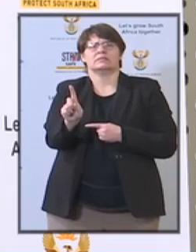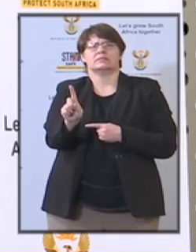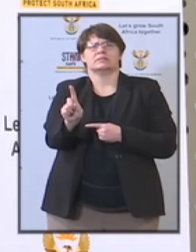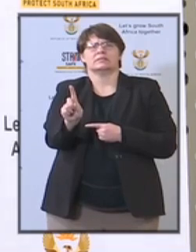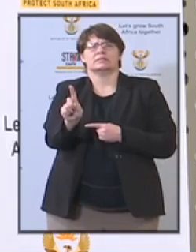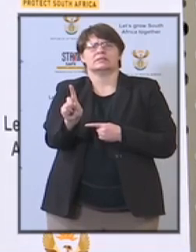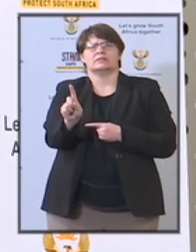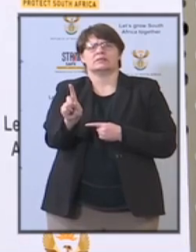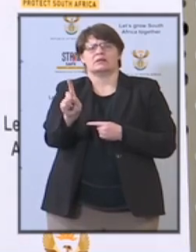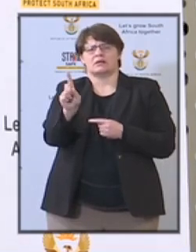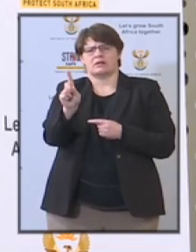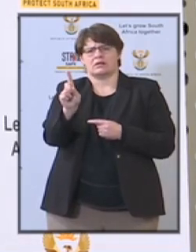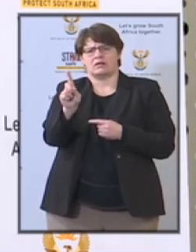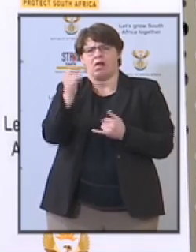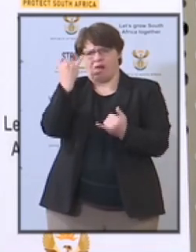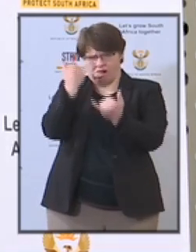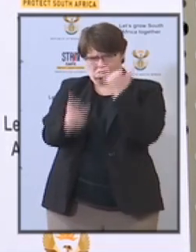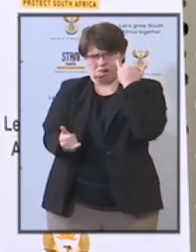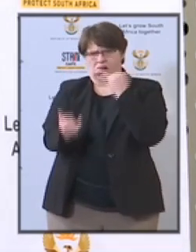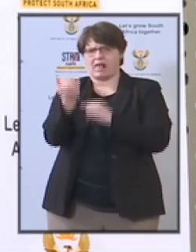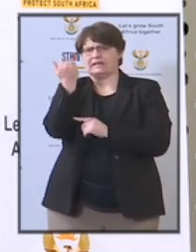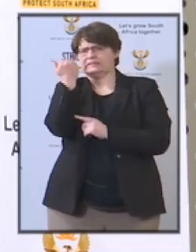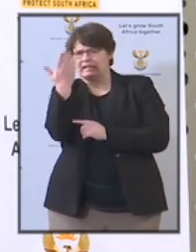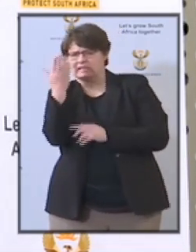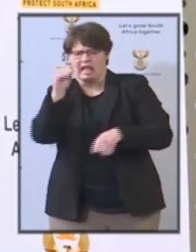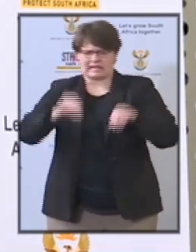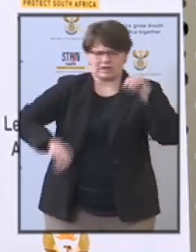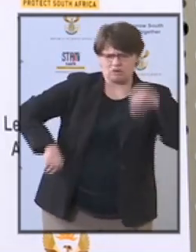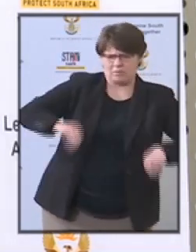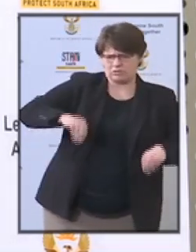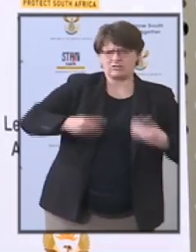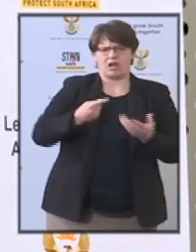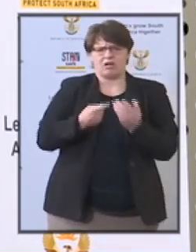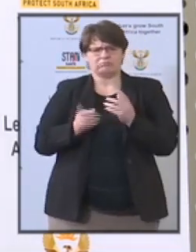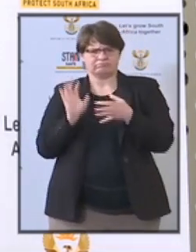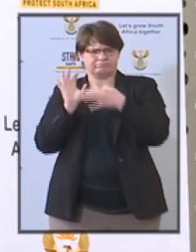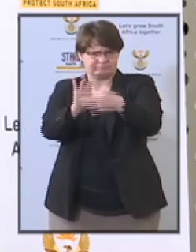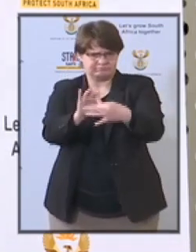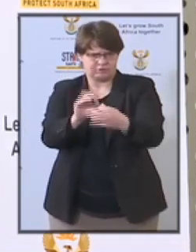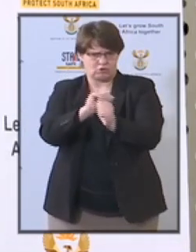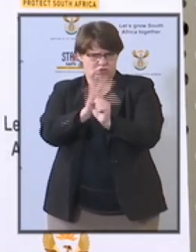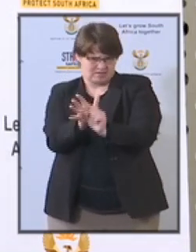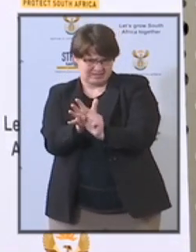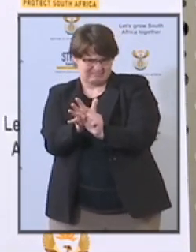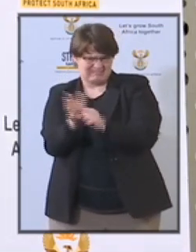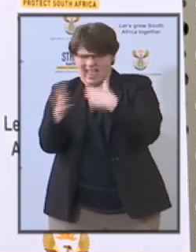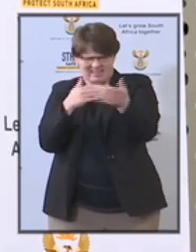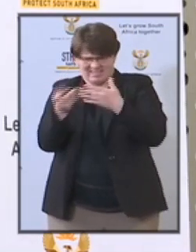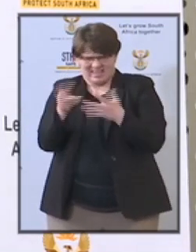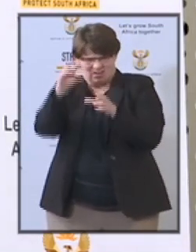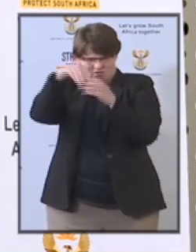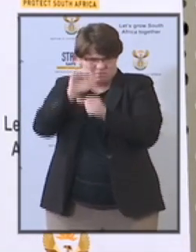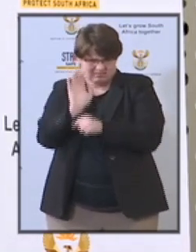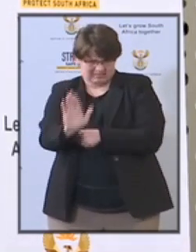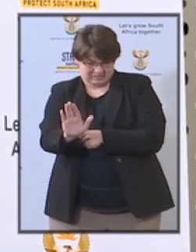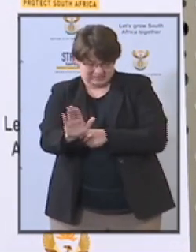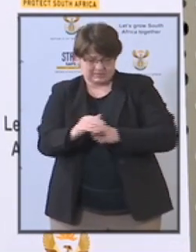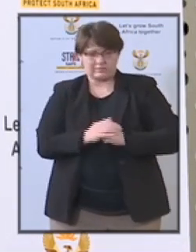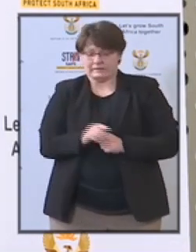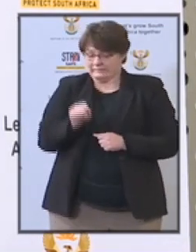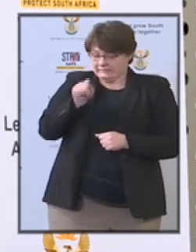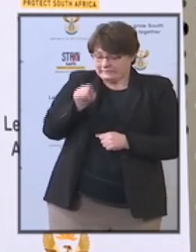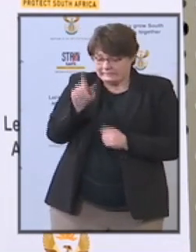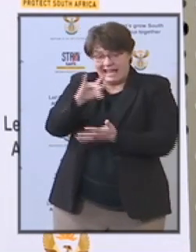malfeas of malpractice or corruption or anything that might have happened and we are saying that fusion